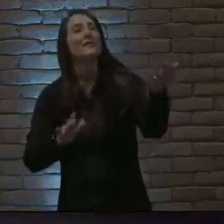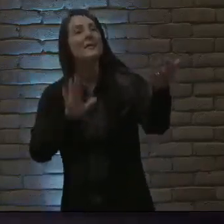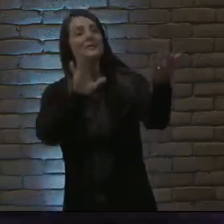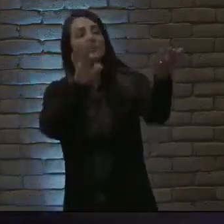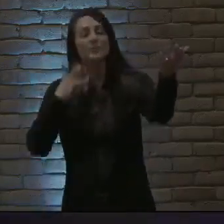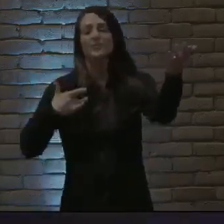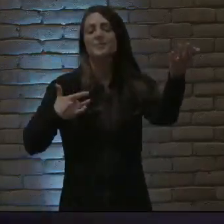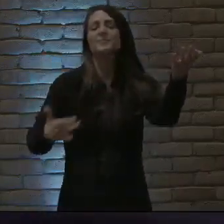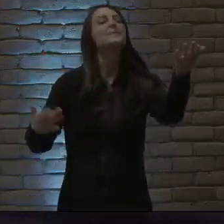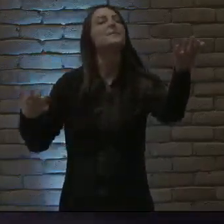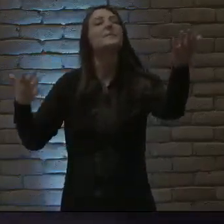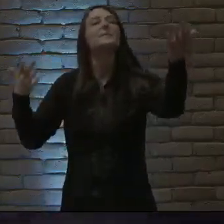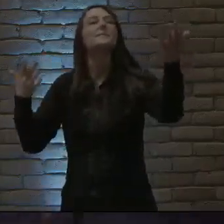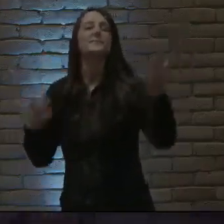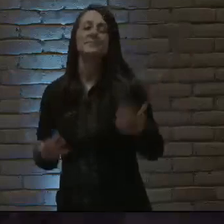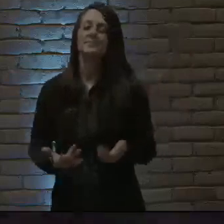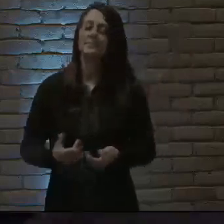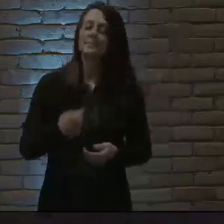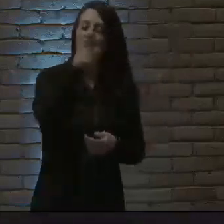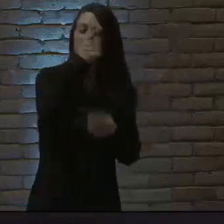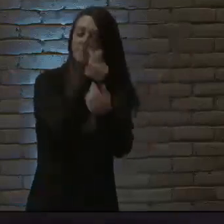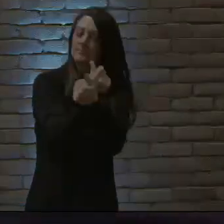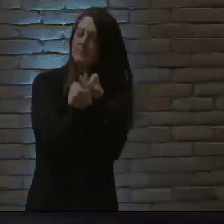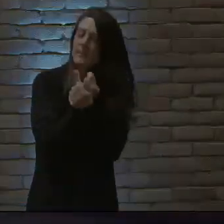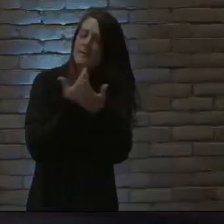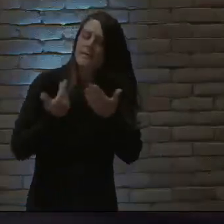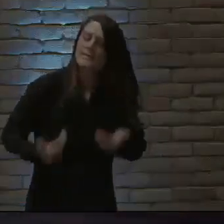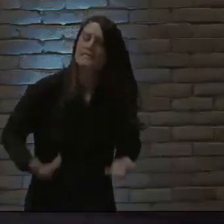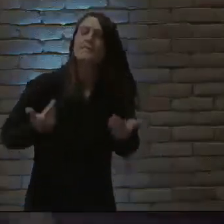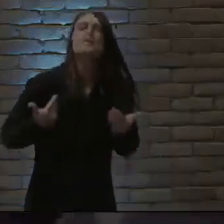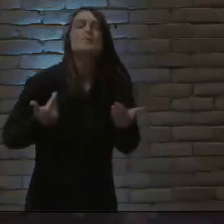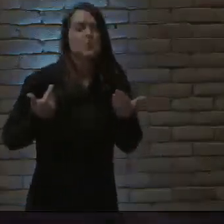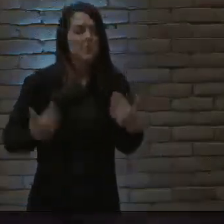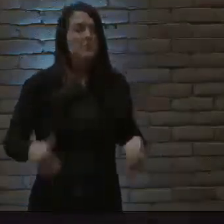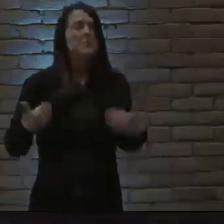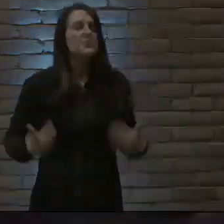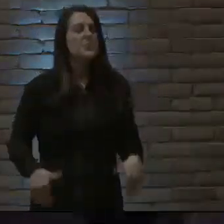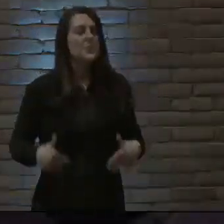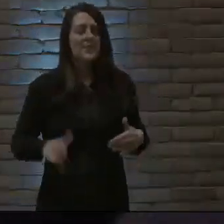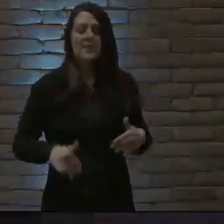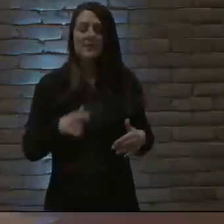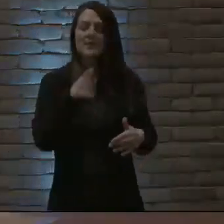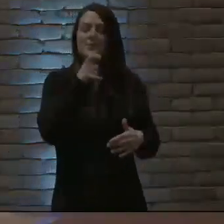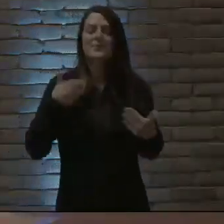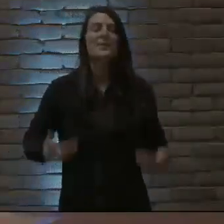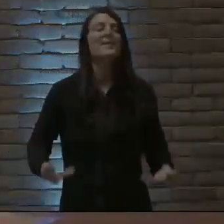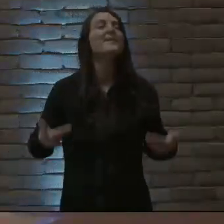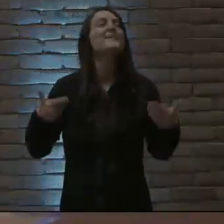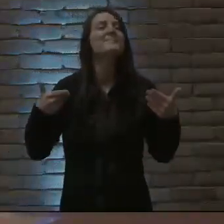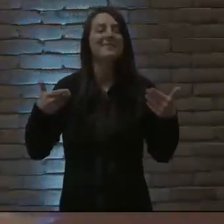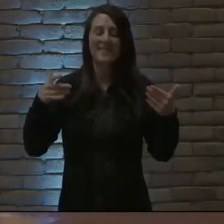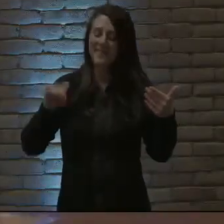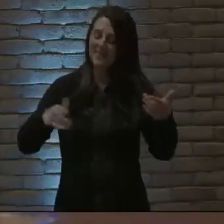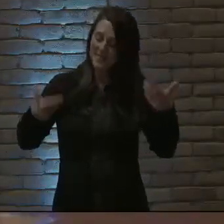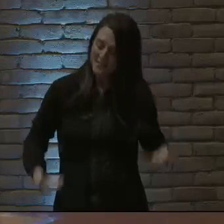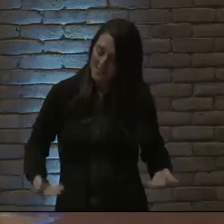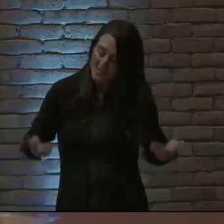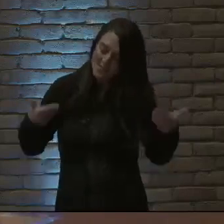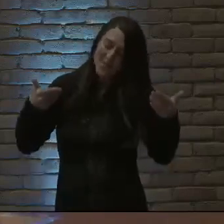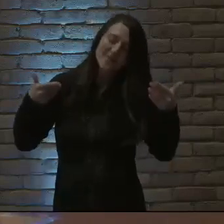it's who you are And I'm loved by you It's who I am,